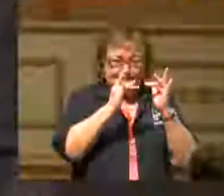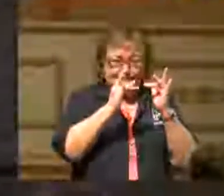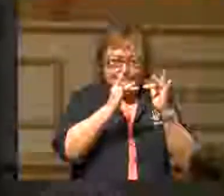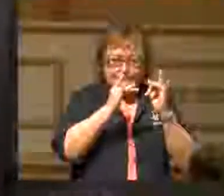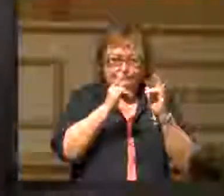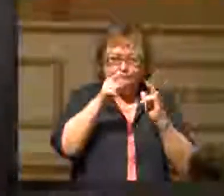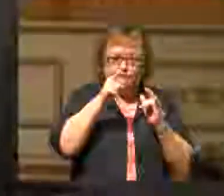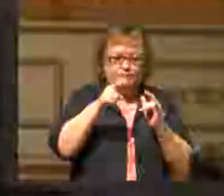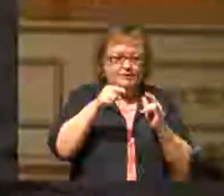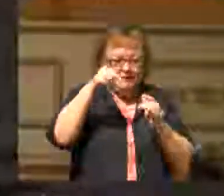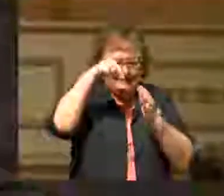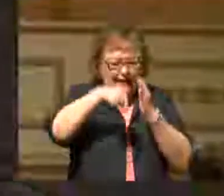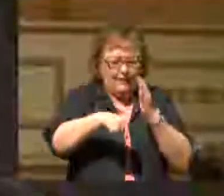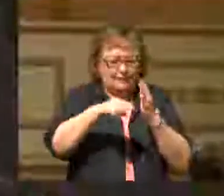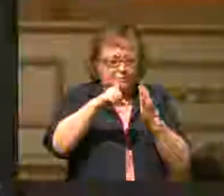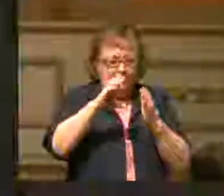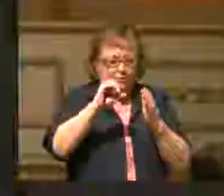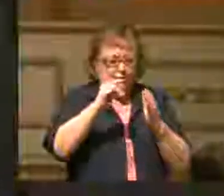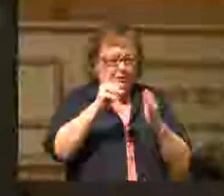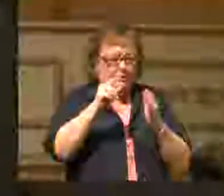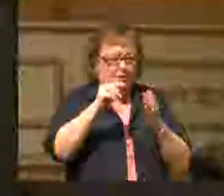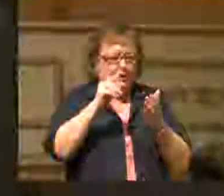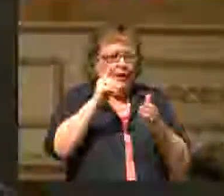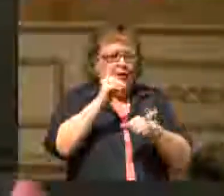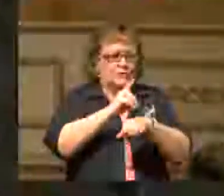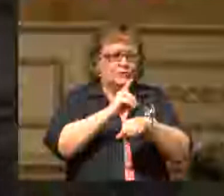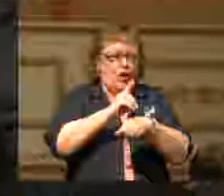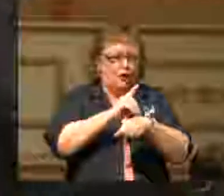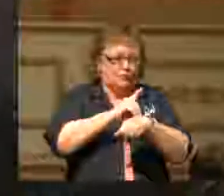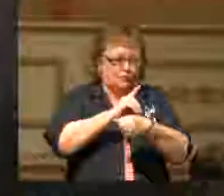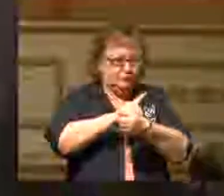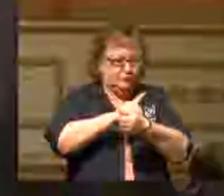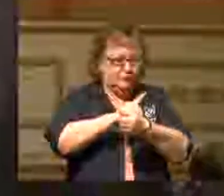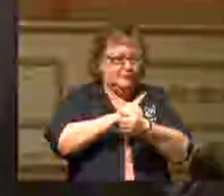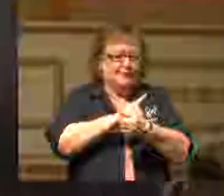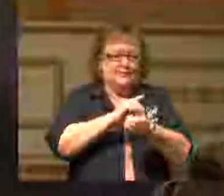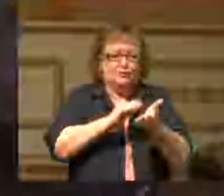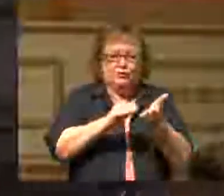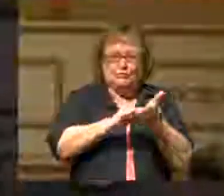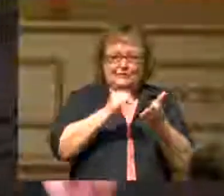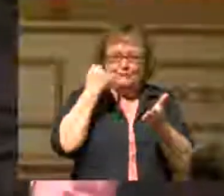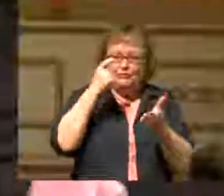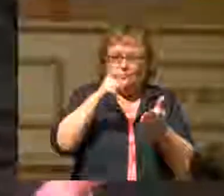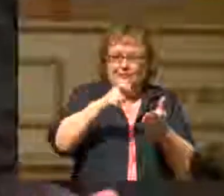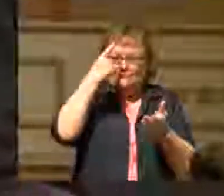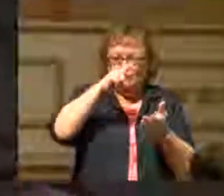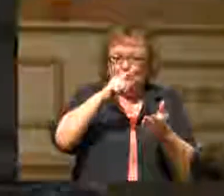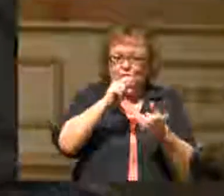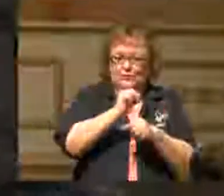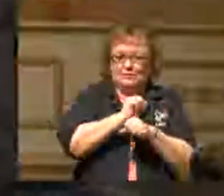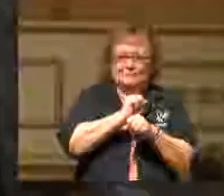download a doctor's excuse that you might need for work. $14.95.